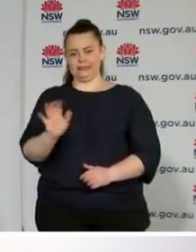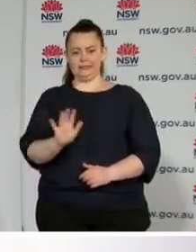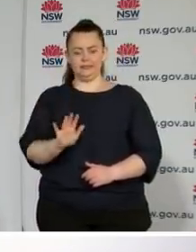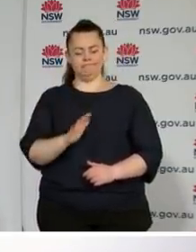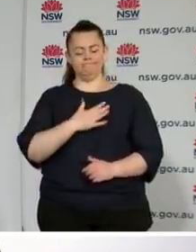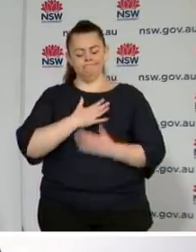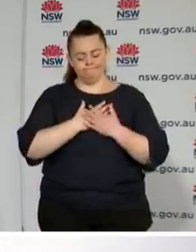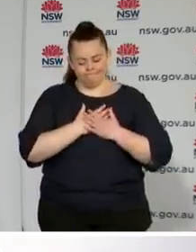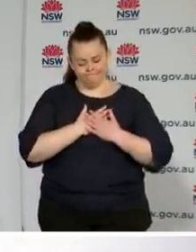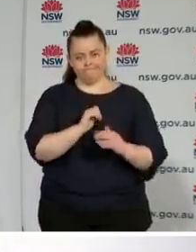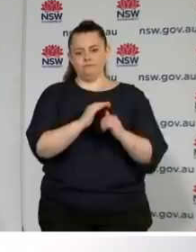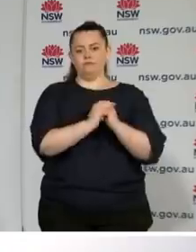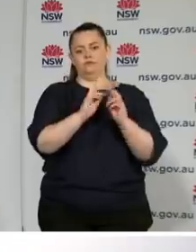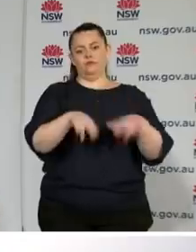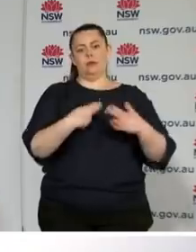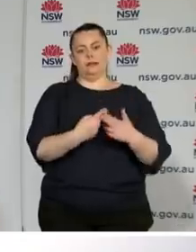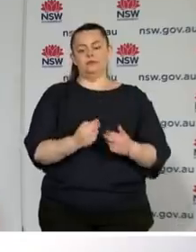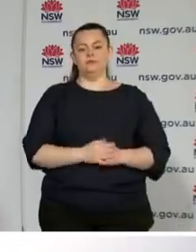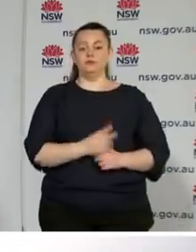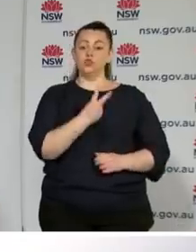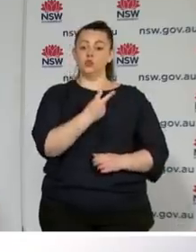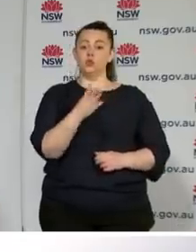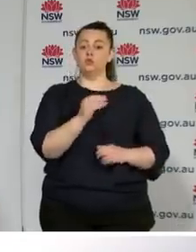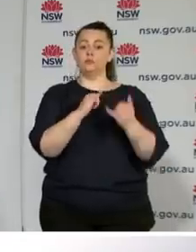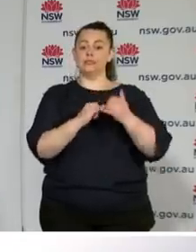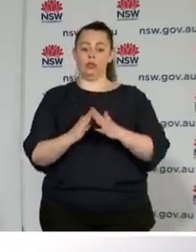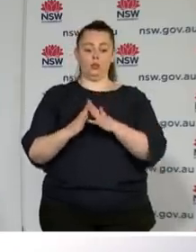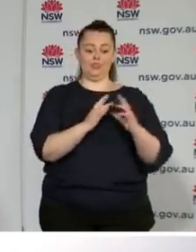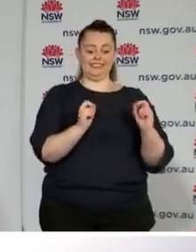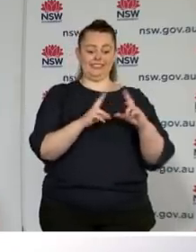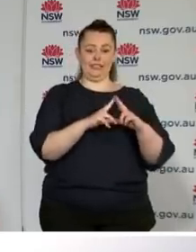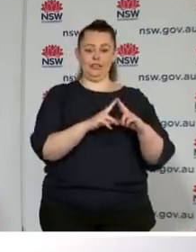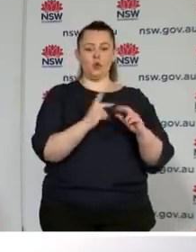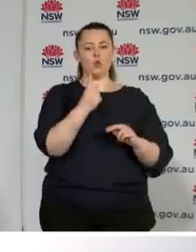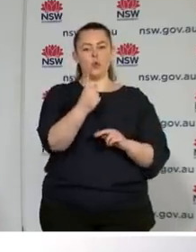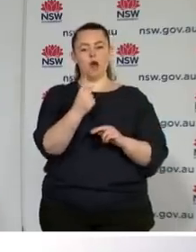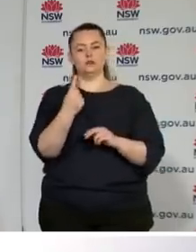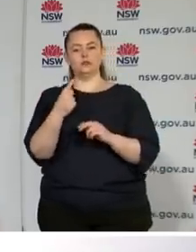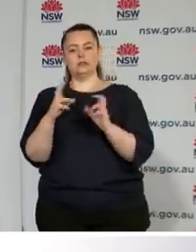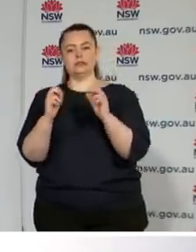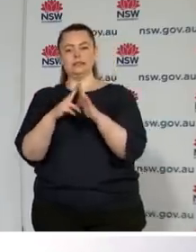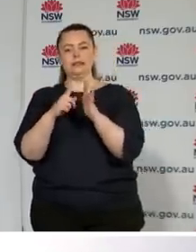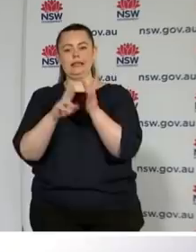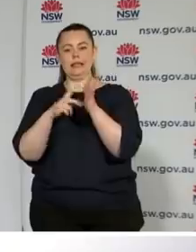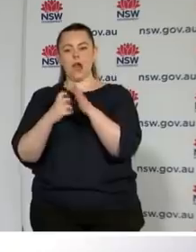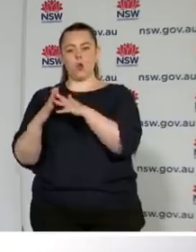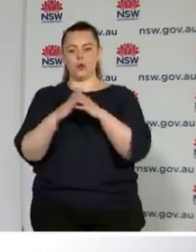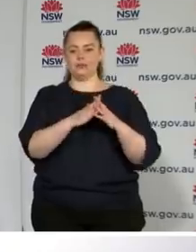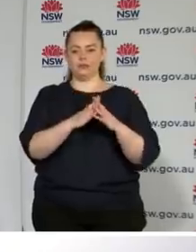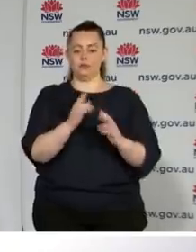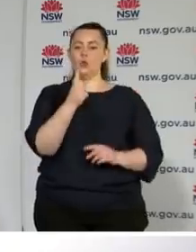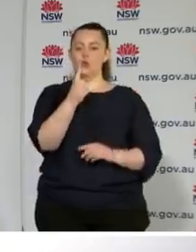ones. Two were from southwestern Sydney, one person was from Sydney's inner west and one person was from western Sydney